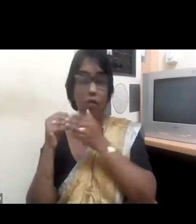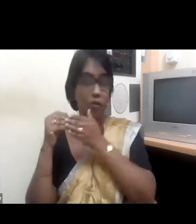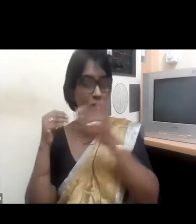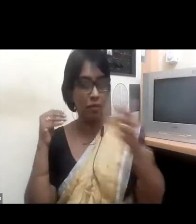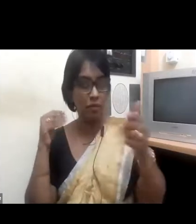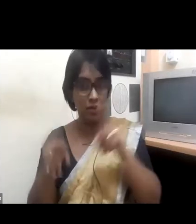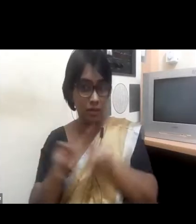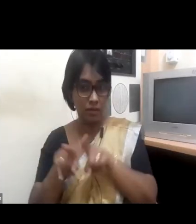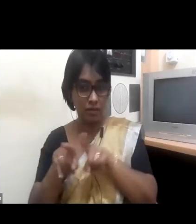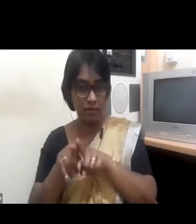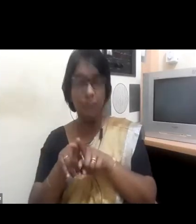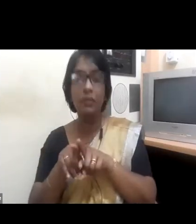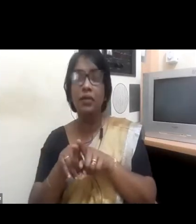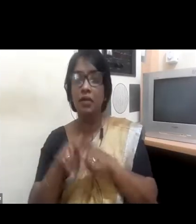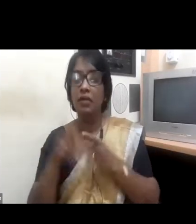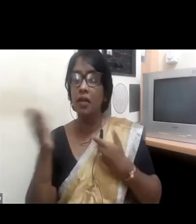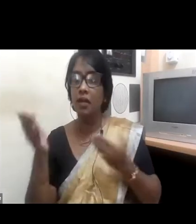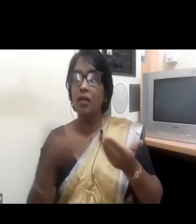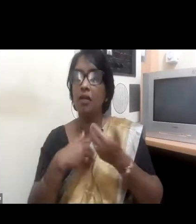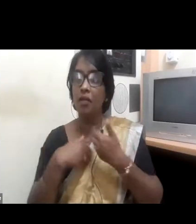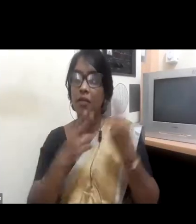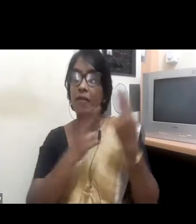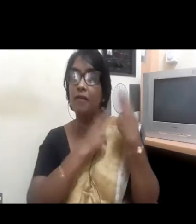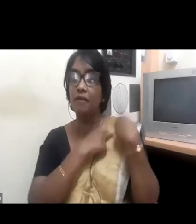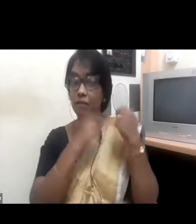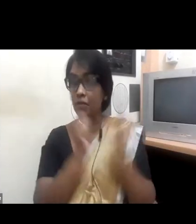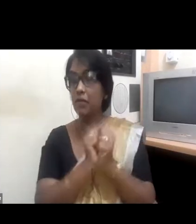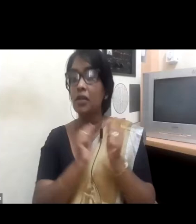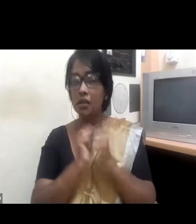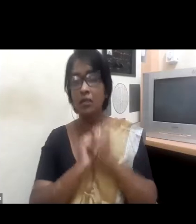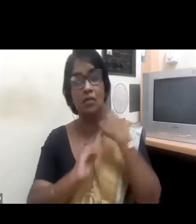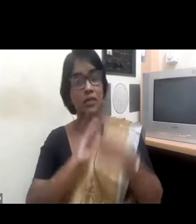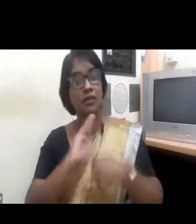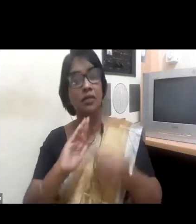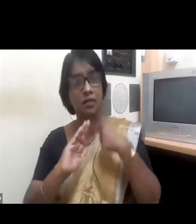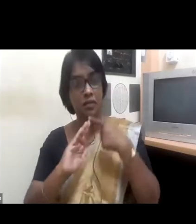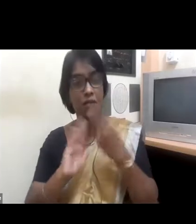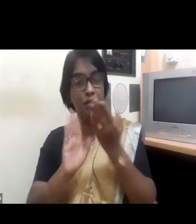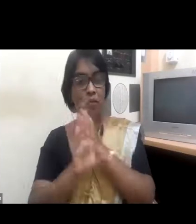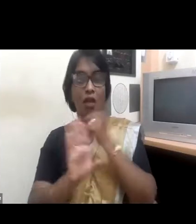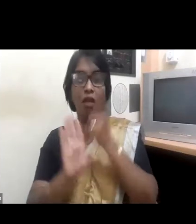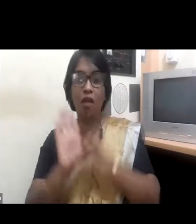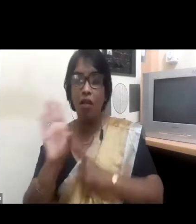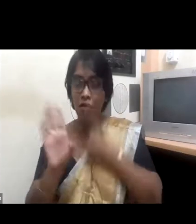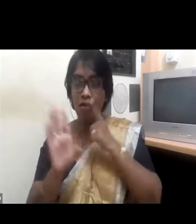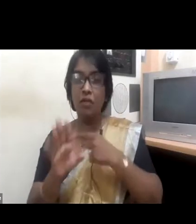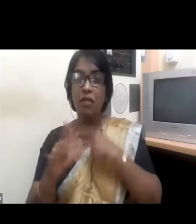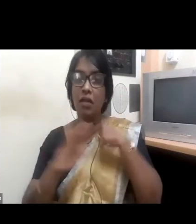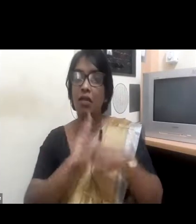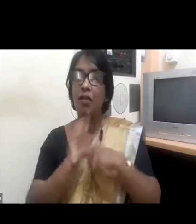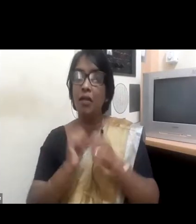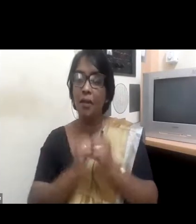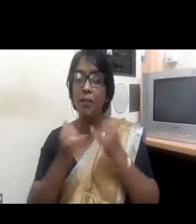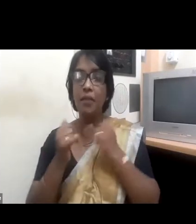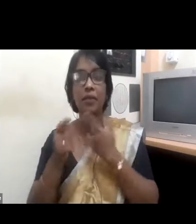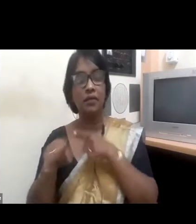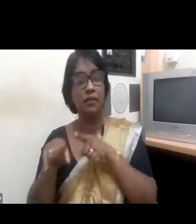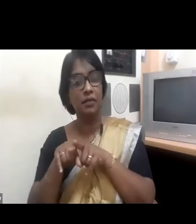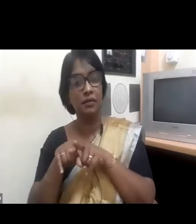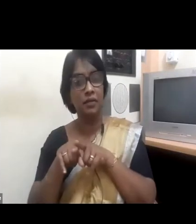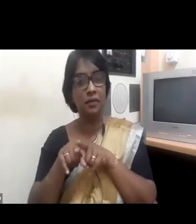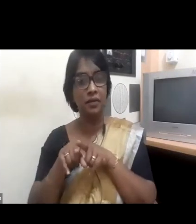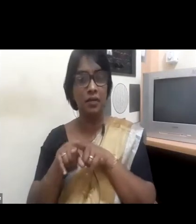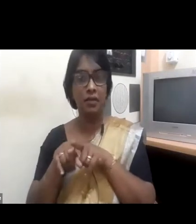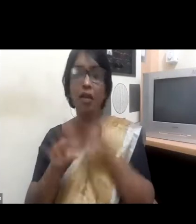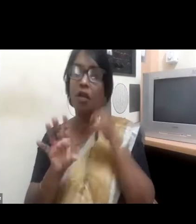operations in Sri Lanka last year around September. It's been a year since